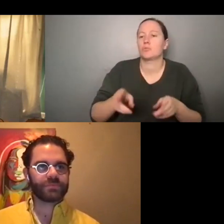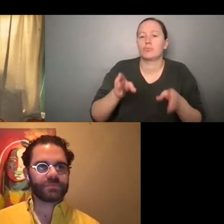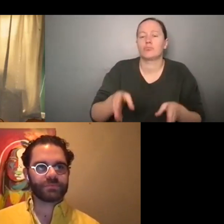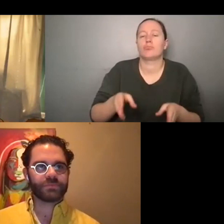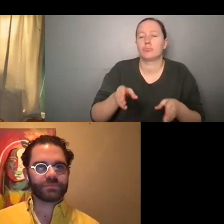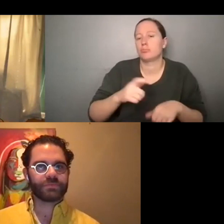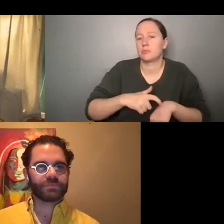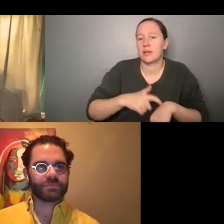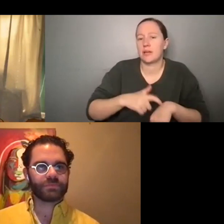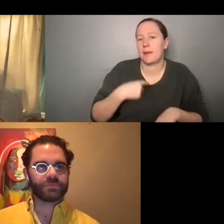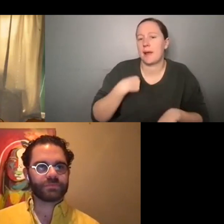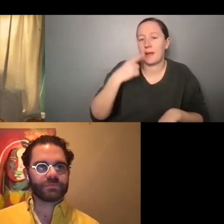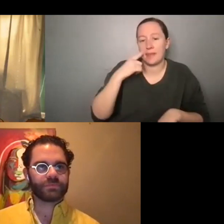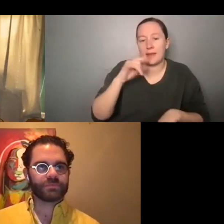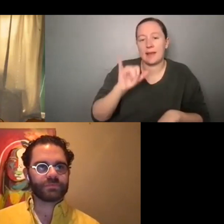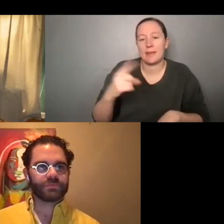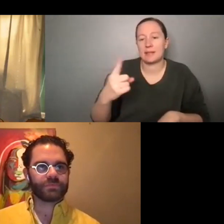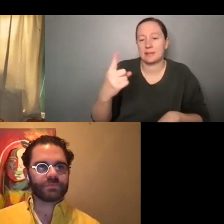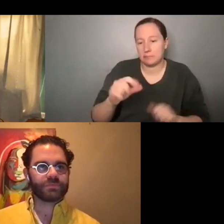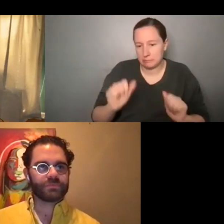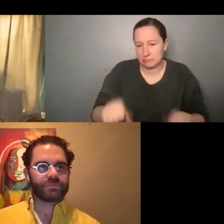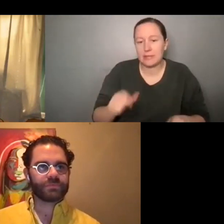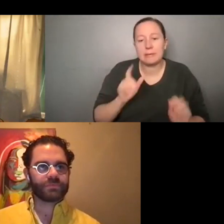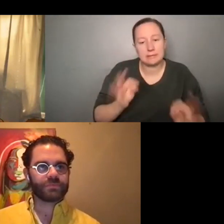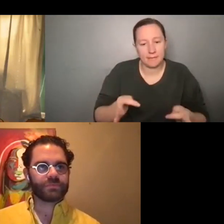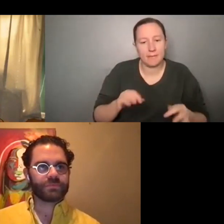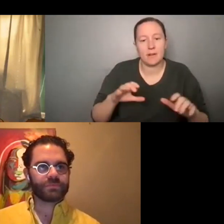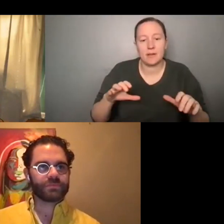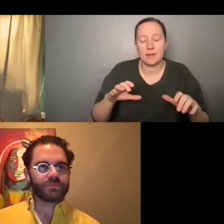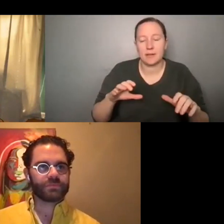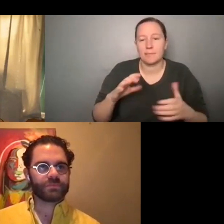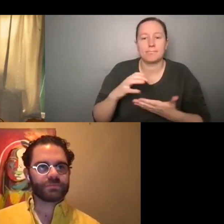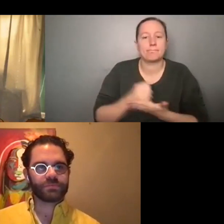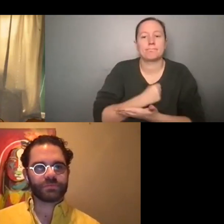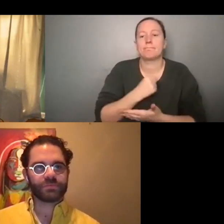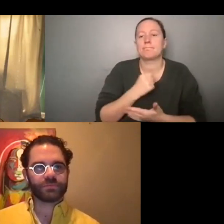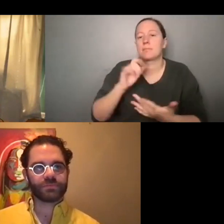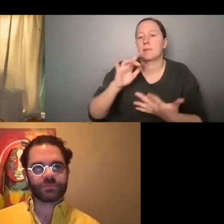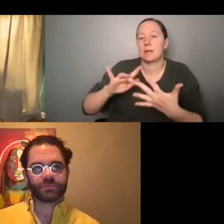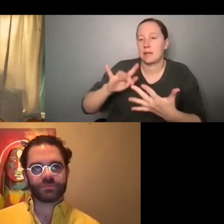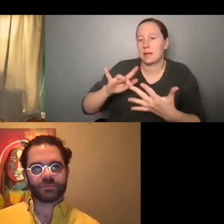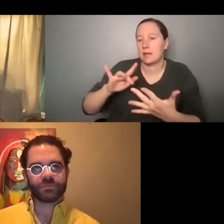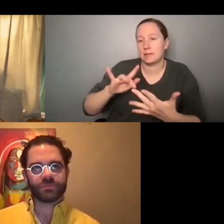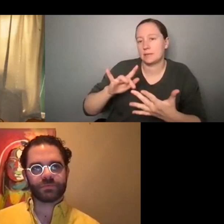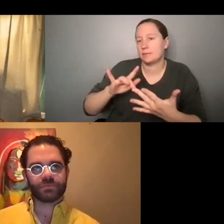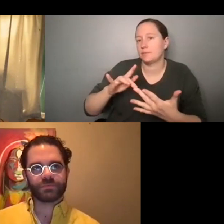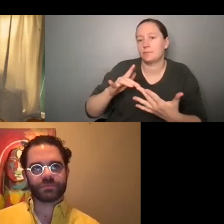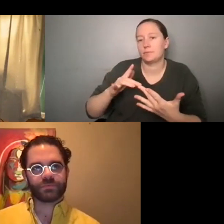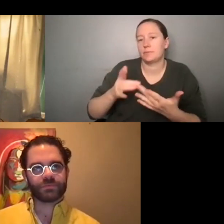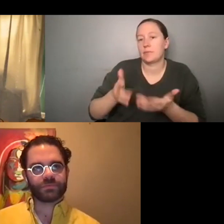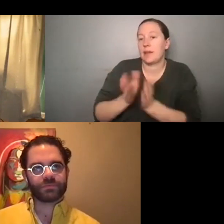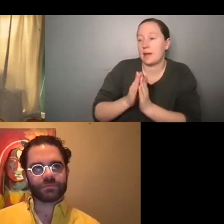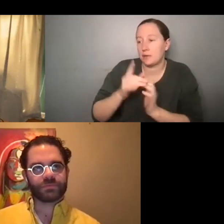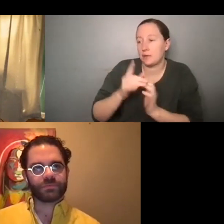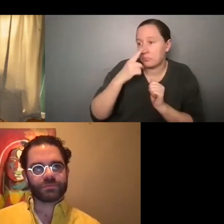time. Um, and I think that's something people can definitely take advantage of, um, is like reaching out and, um, just asking to chat and Sam, I think that was